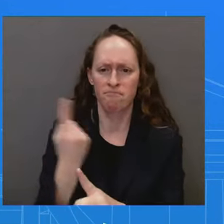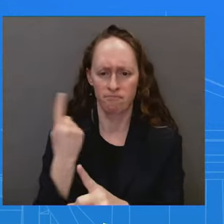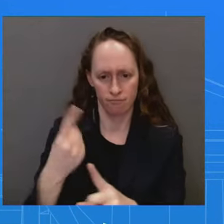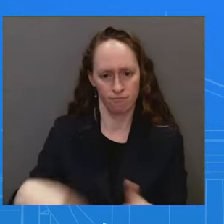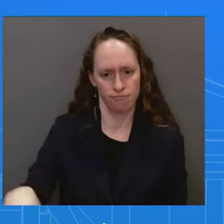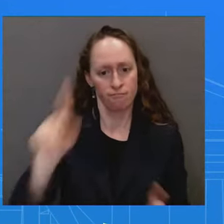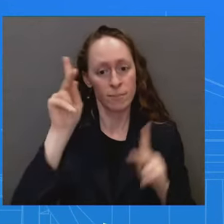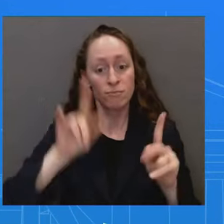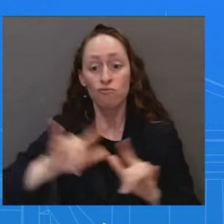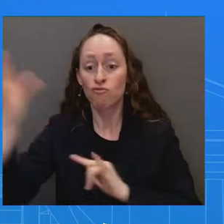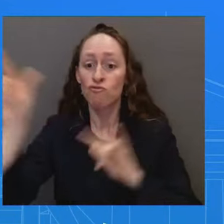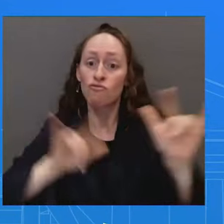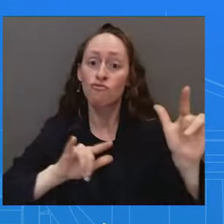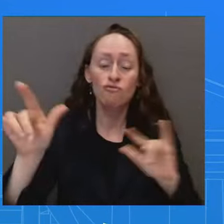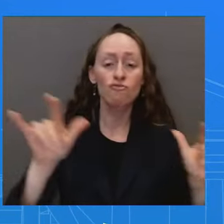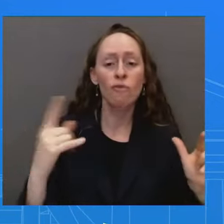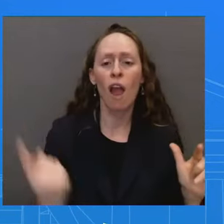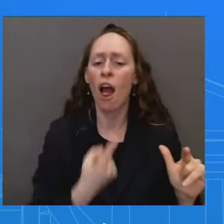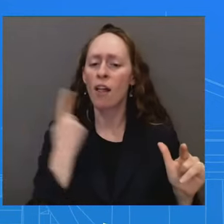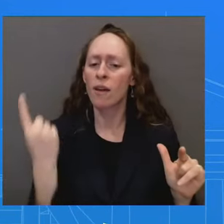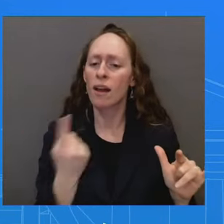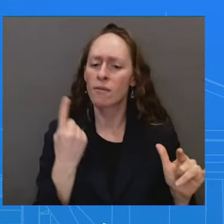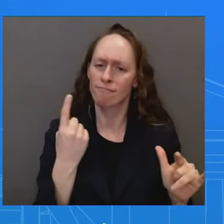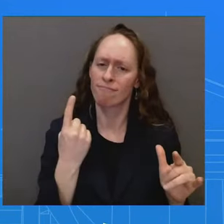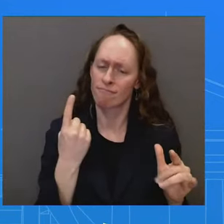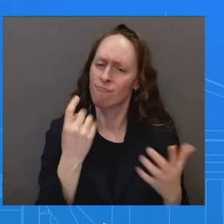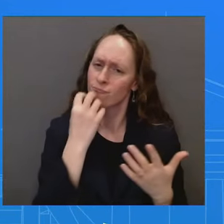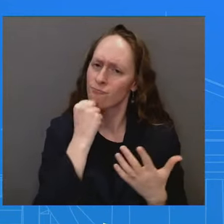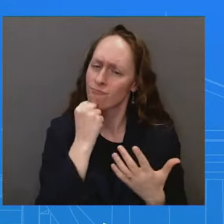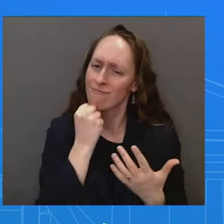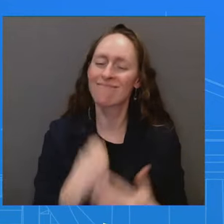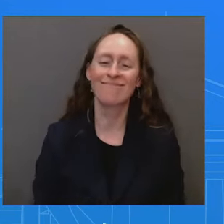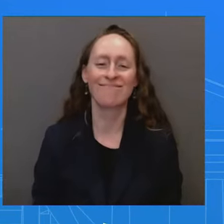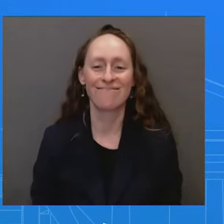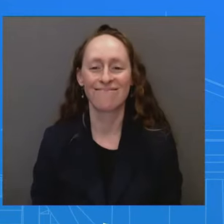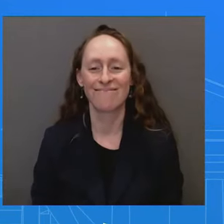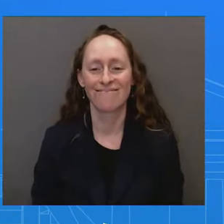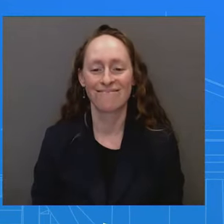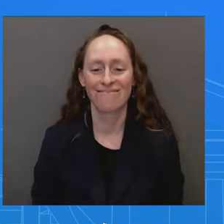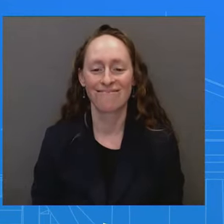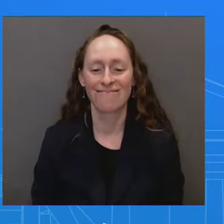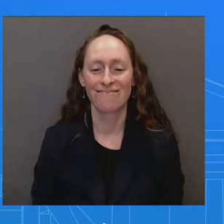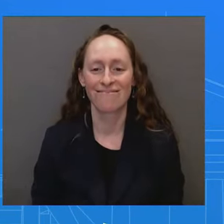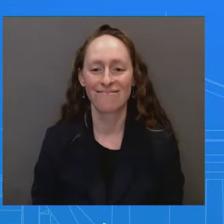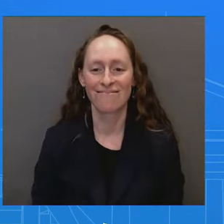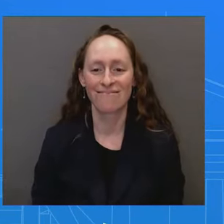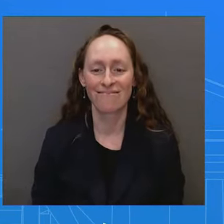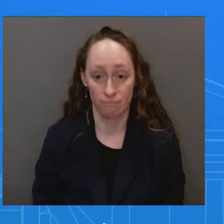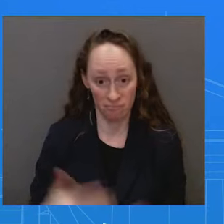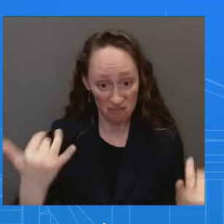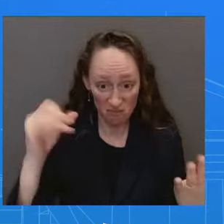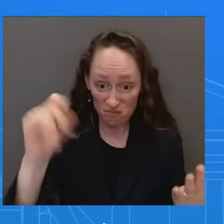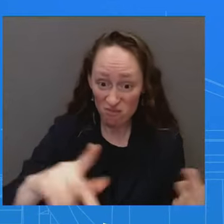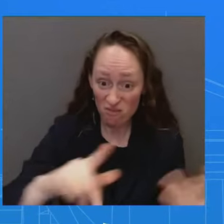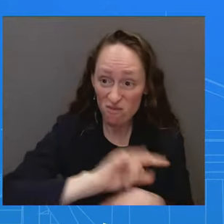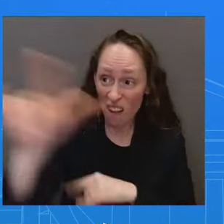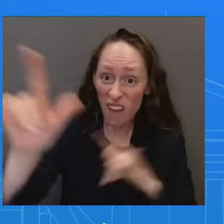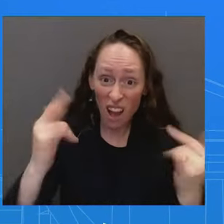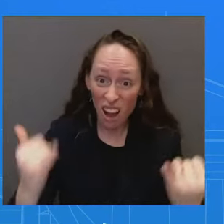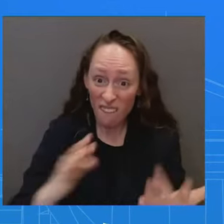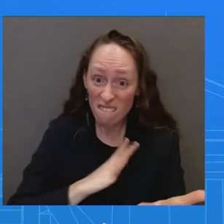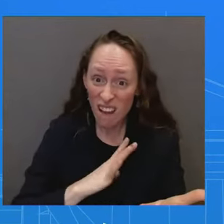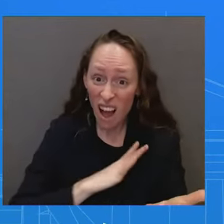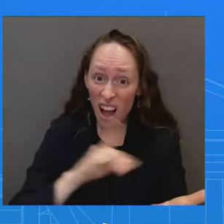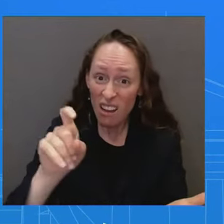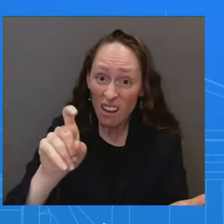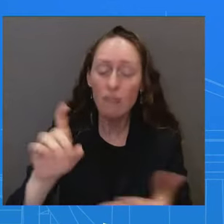main priority is to making sure that occurred. So he believes it is safe to fly now? He believes it is safe to fly, but obviously, FAA